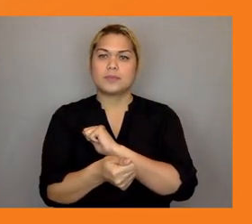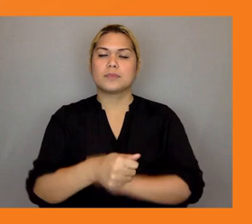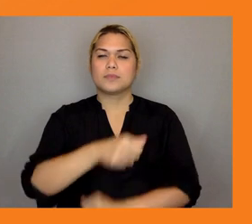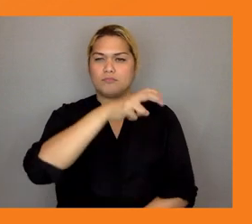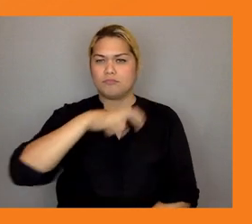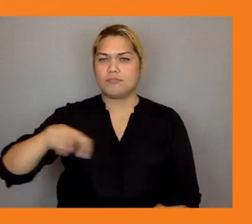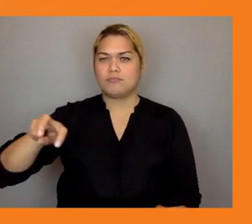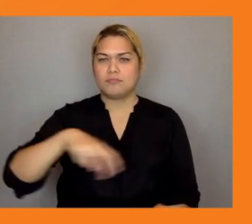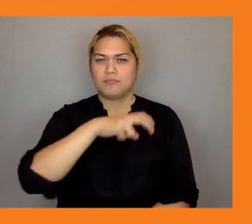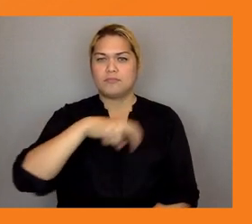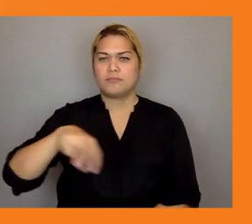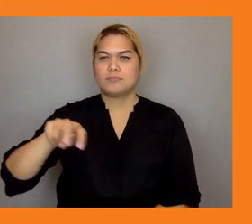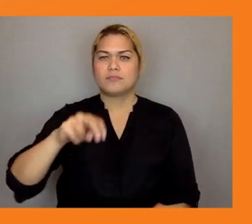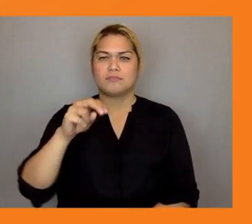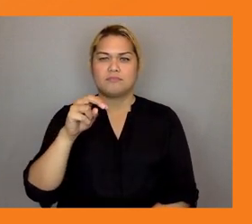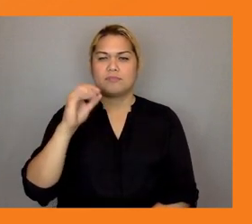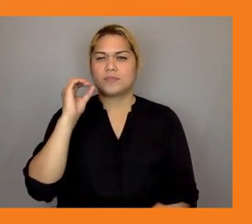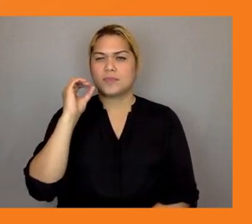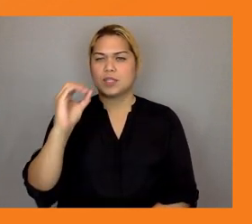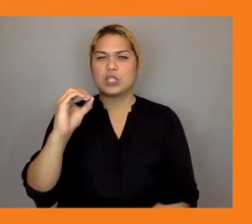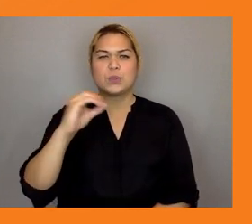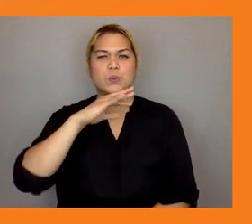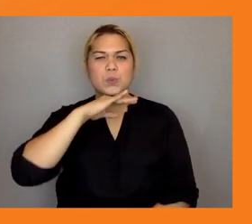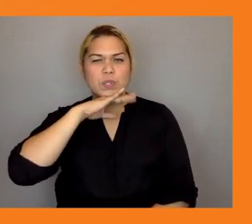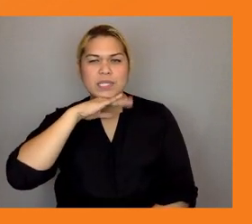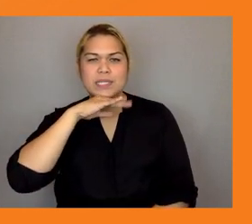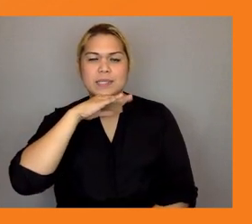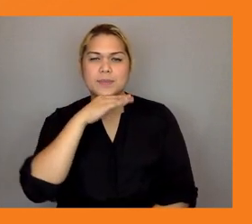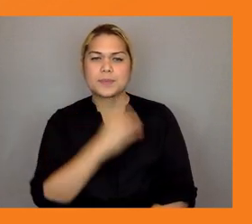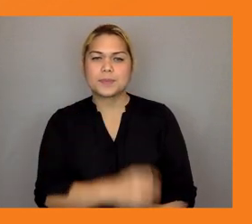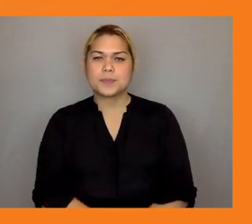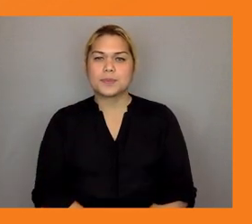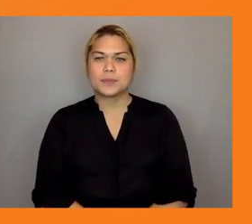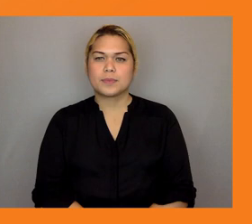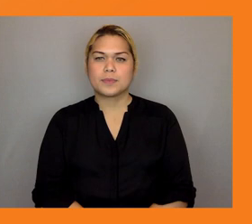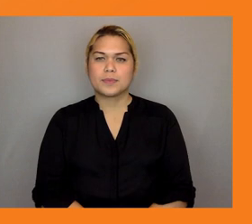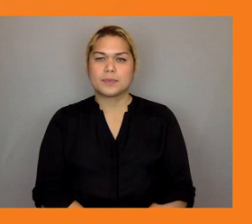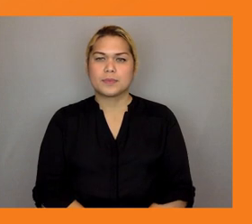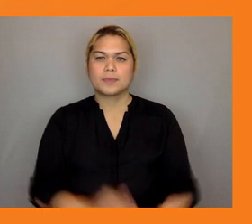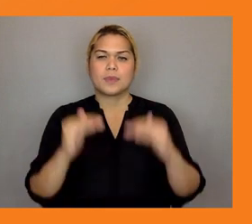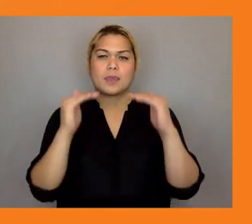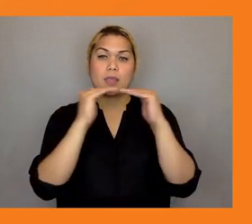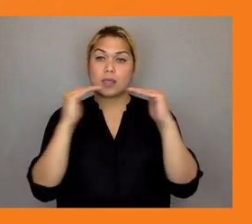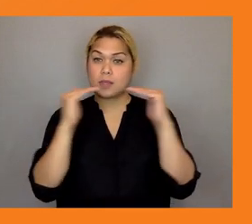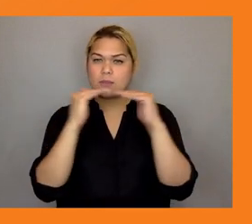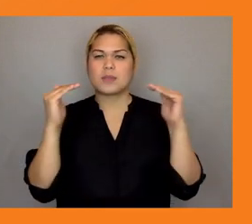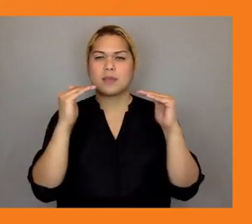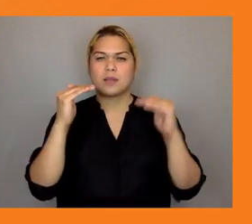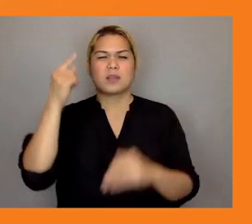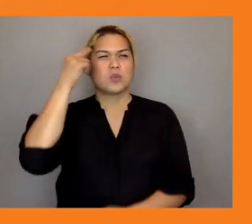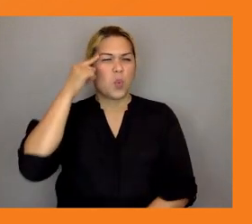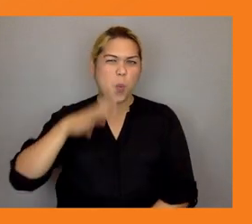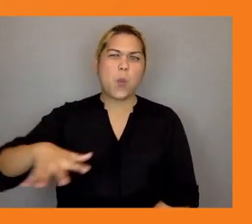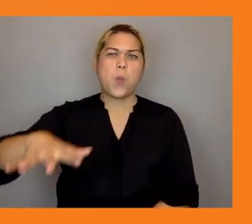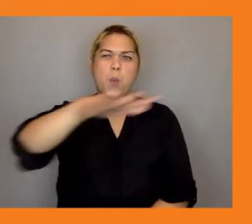um then just transition similarly needs to take a whole of economy view for